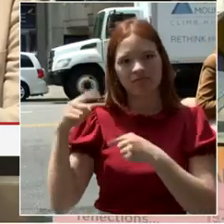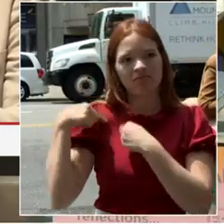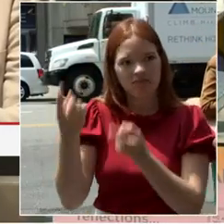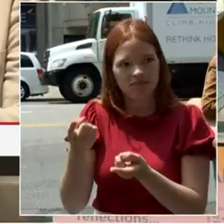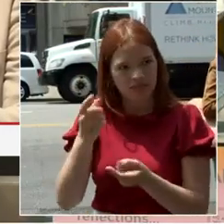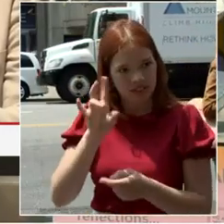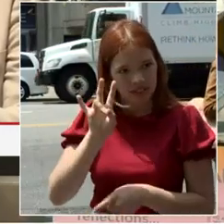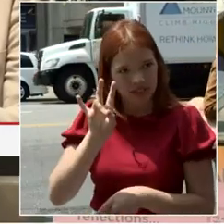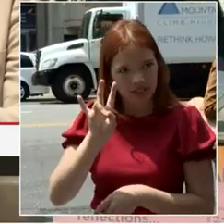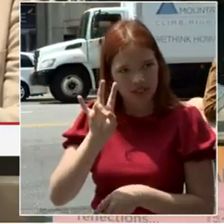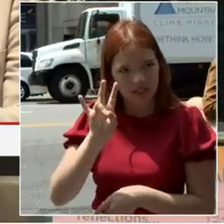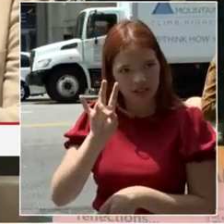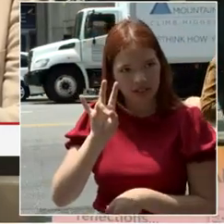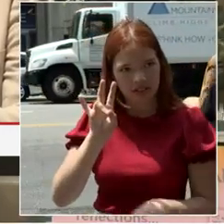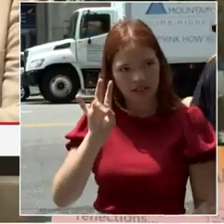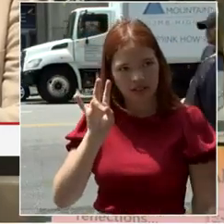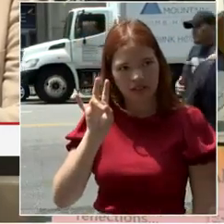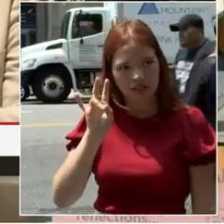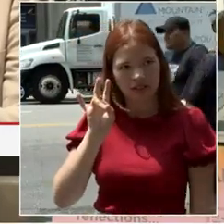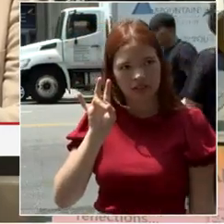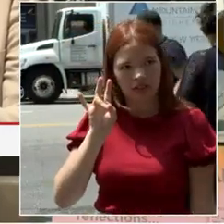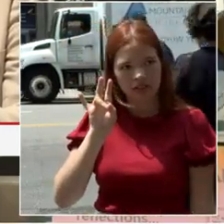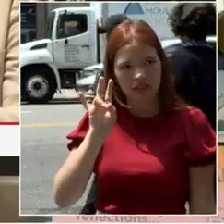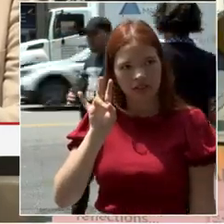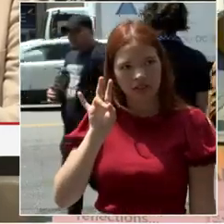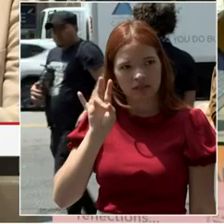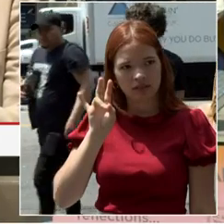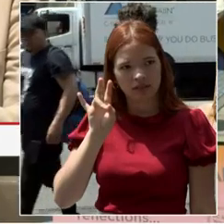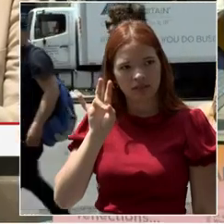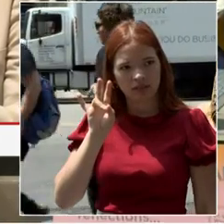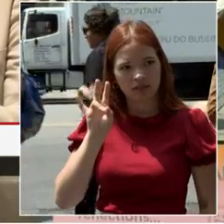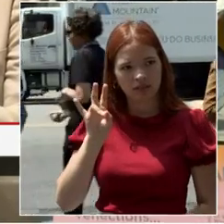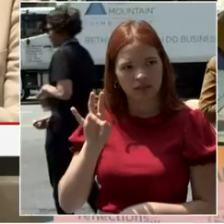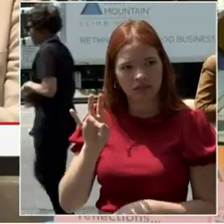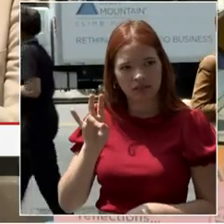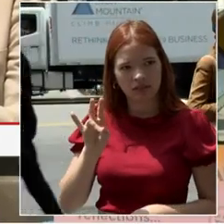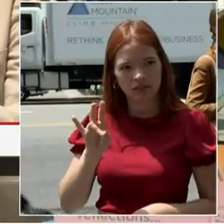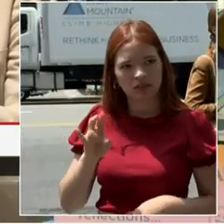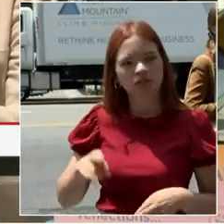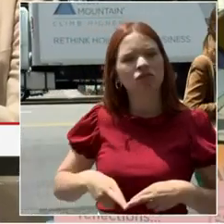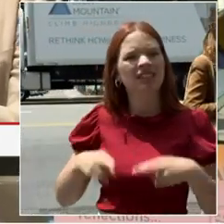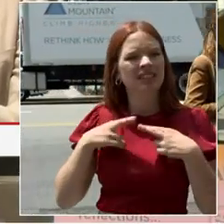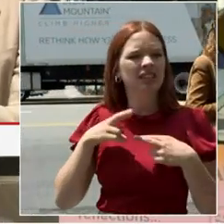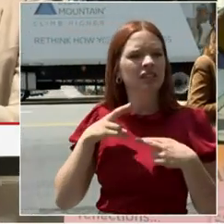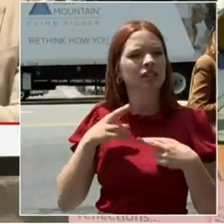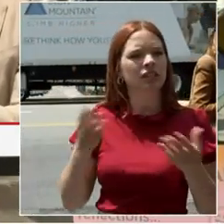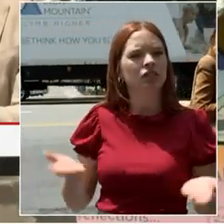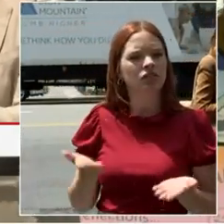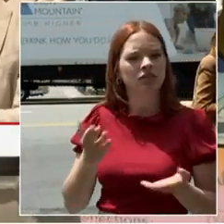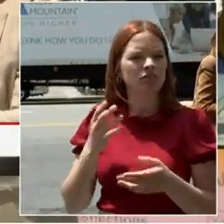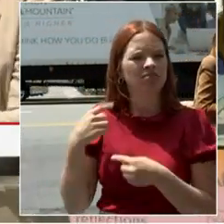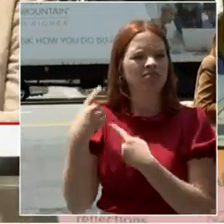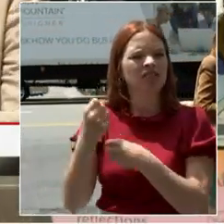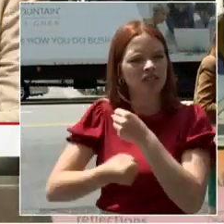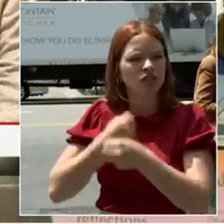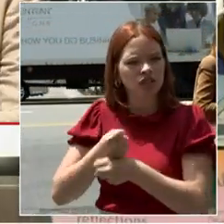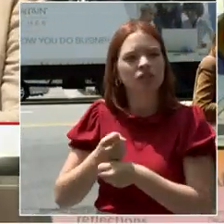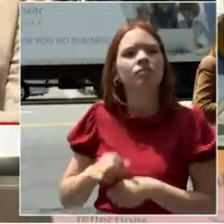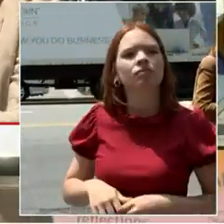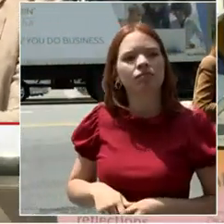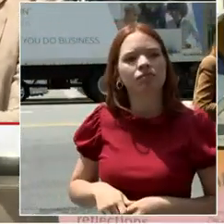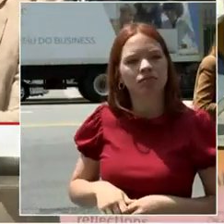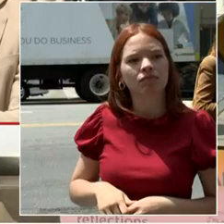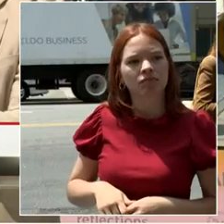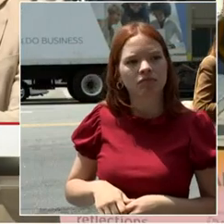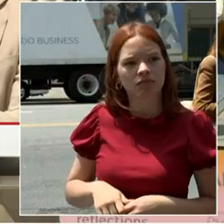about a block away from where the new development is happening at the old Walter Reed Hospital. And I think